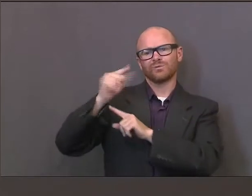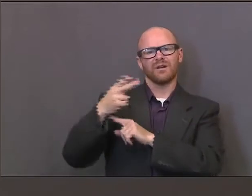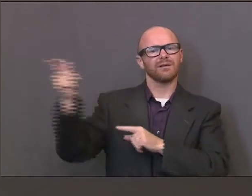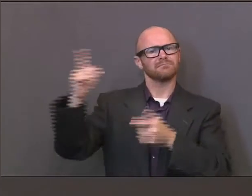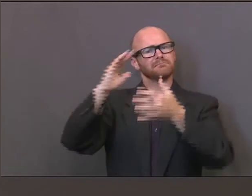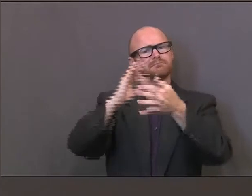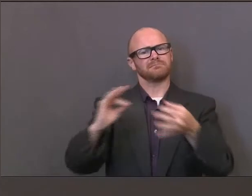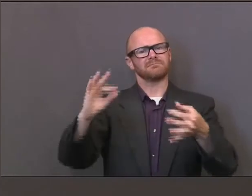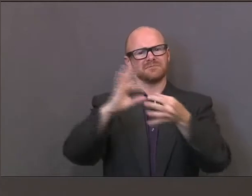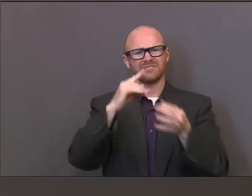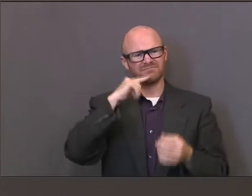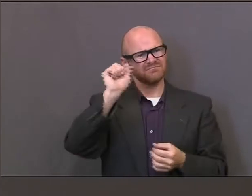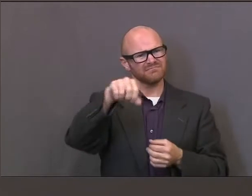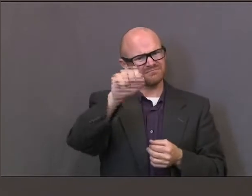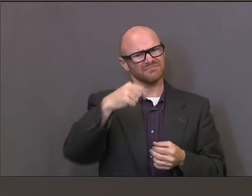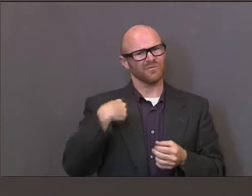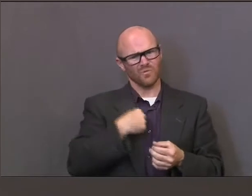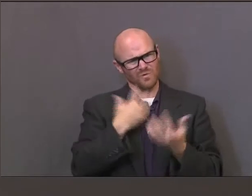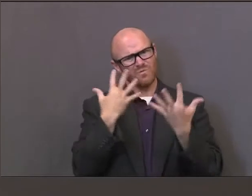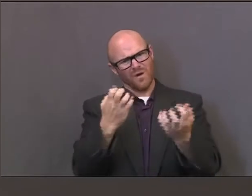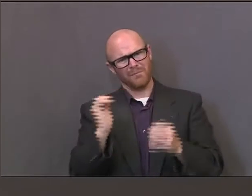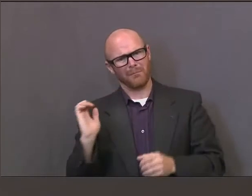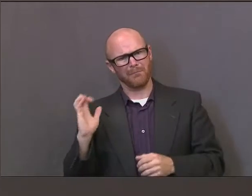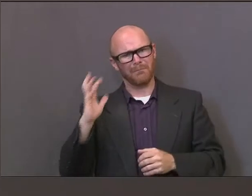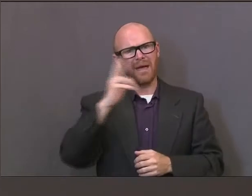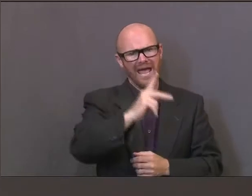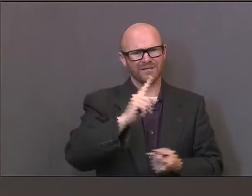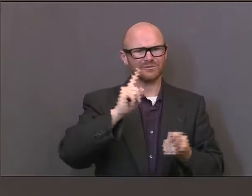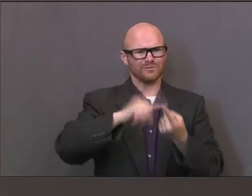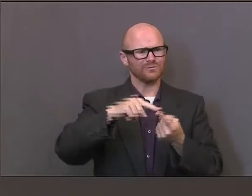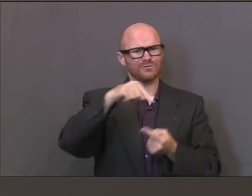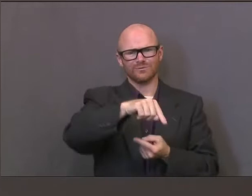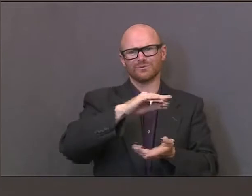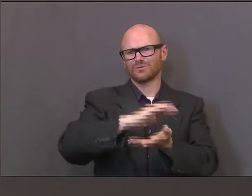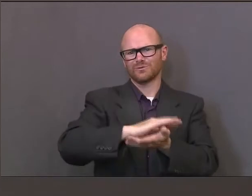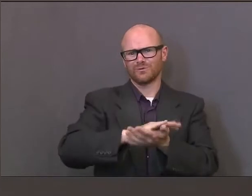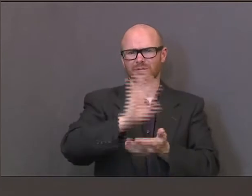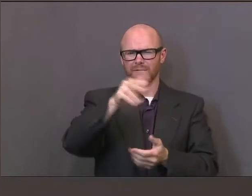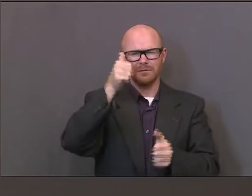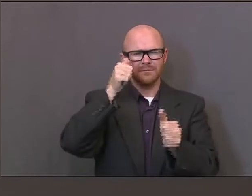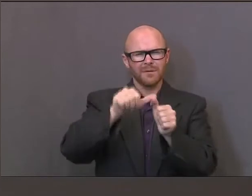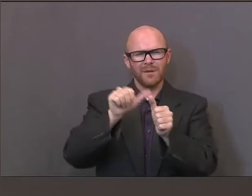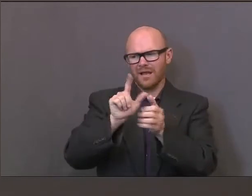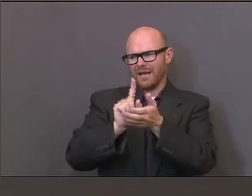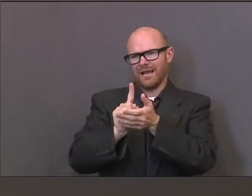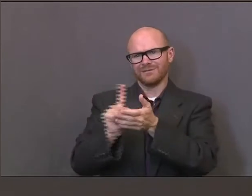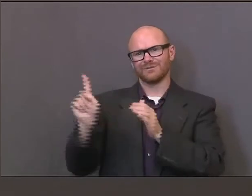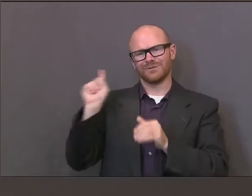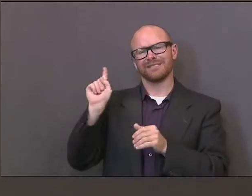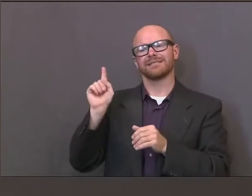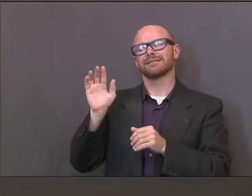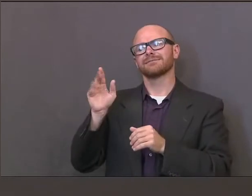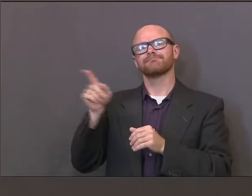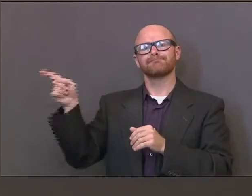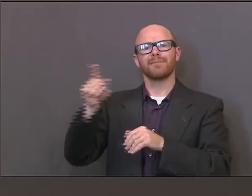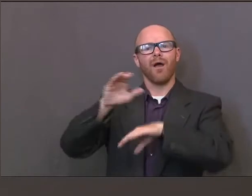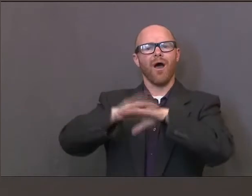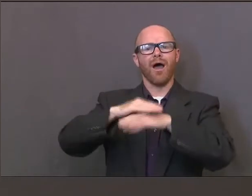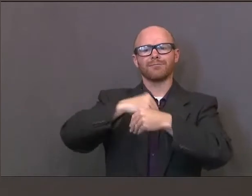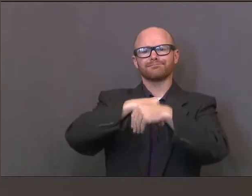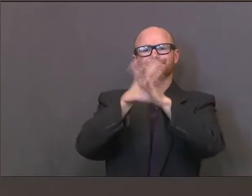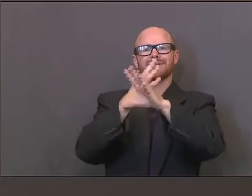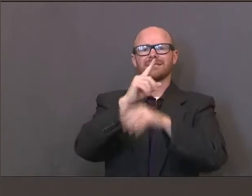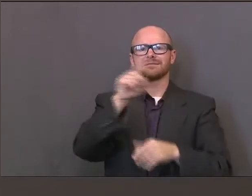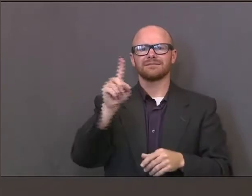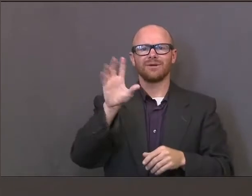to us with a virtual approach here. They spoke to us from down in the Washington County area and talked